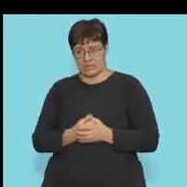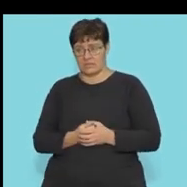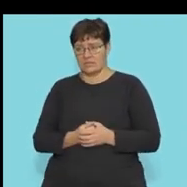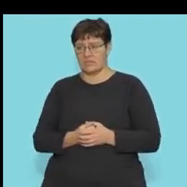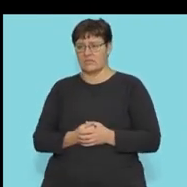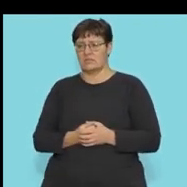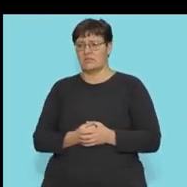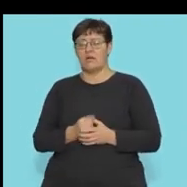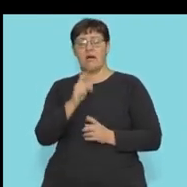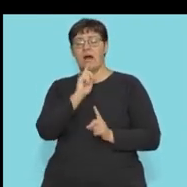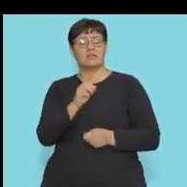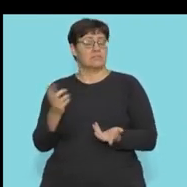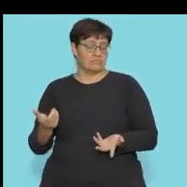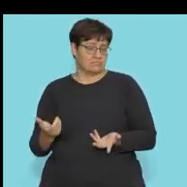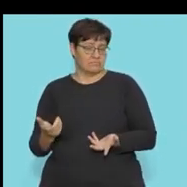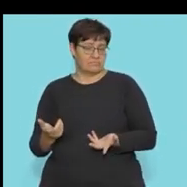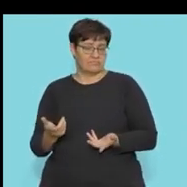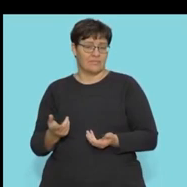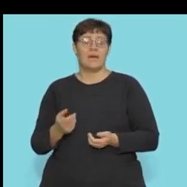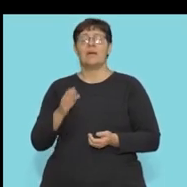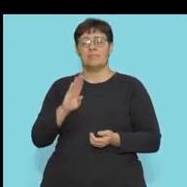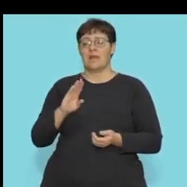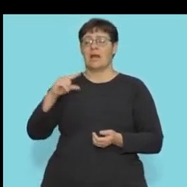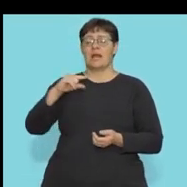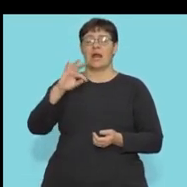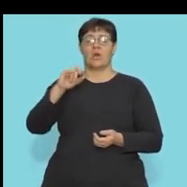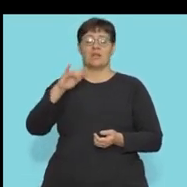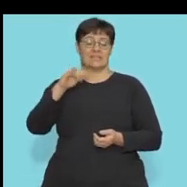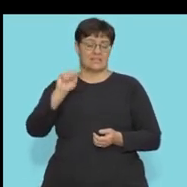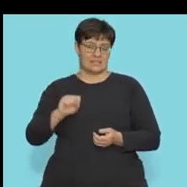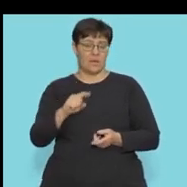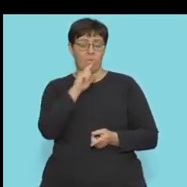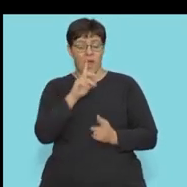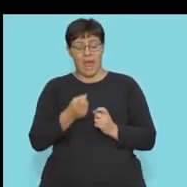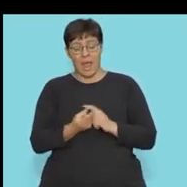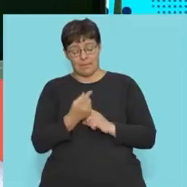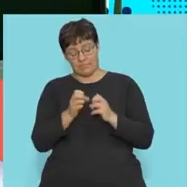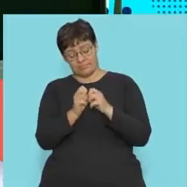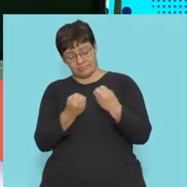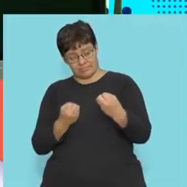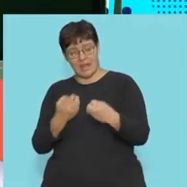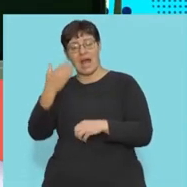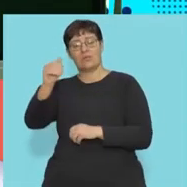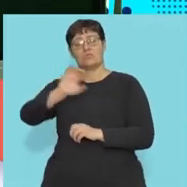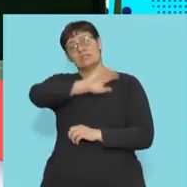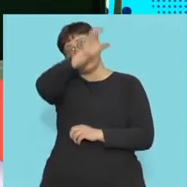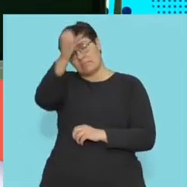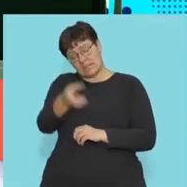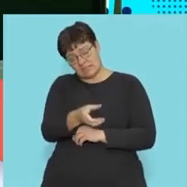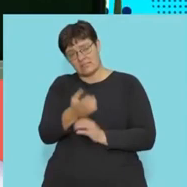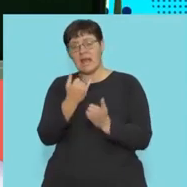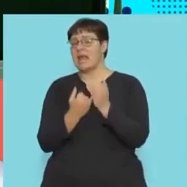So what would be the answer? The answer is glycolysis, because that is the reaction that takes place outside in the cytoplasm,